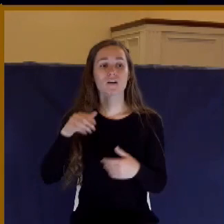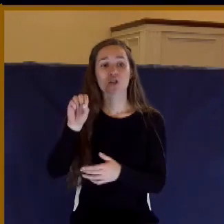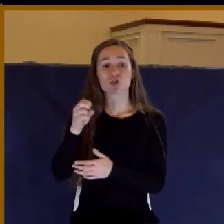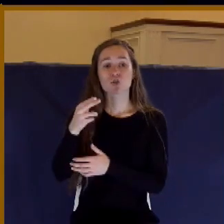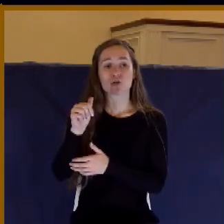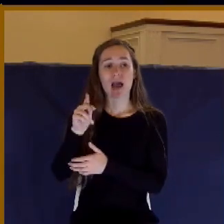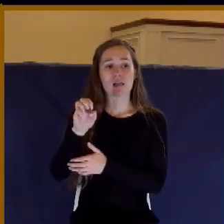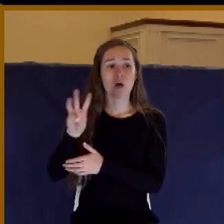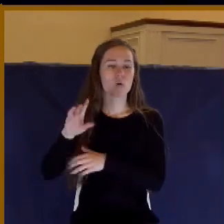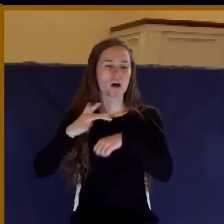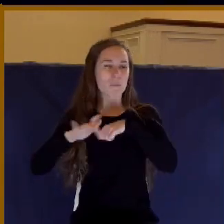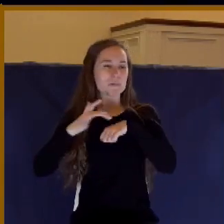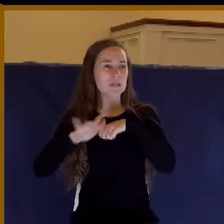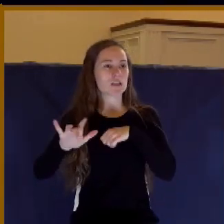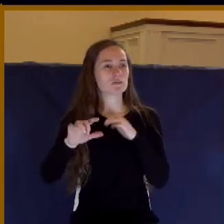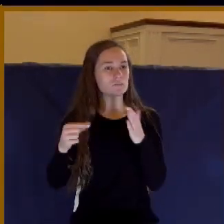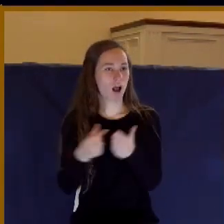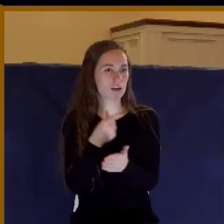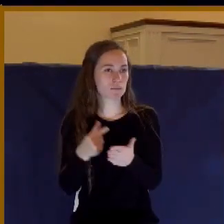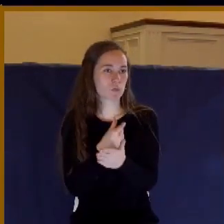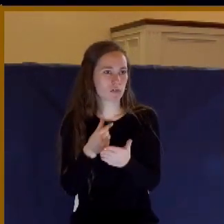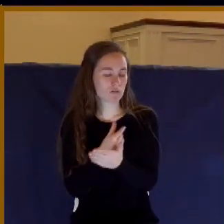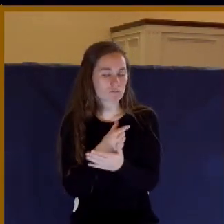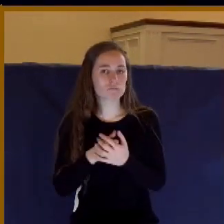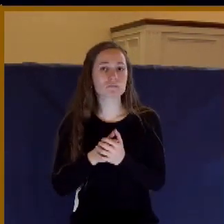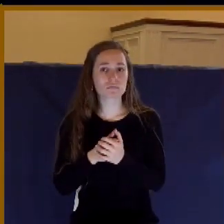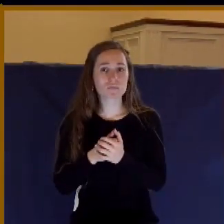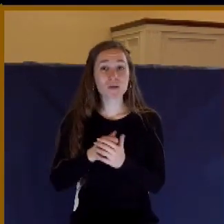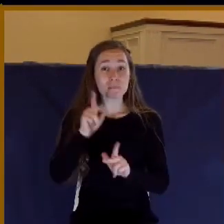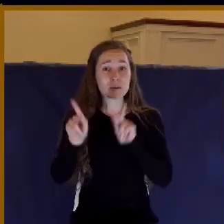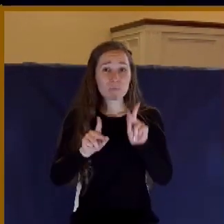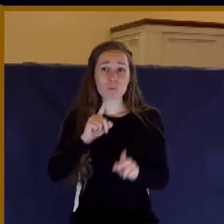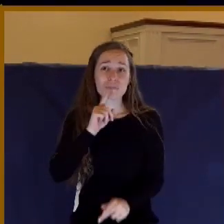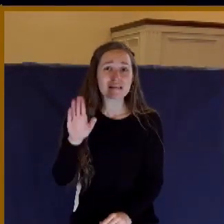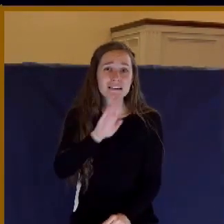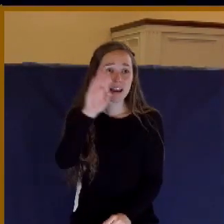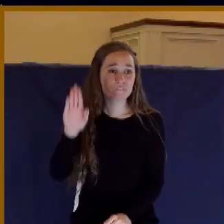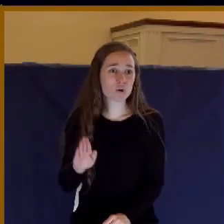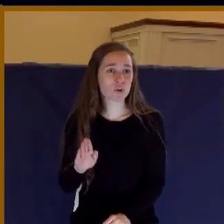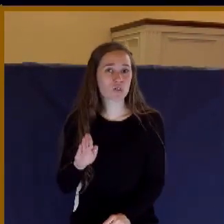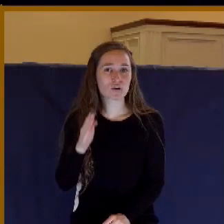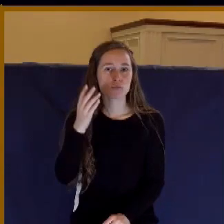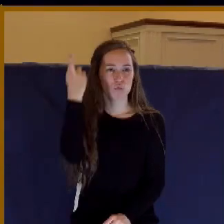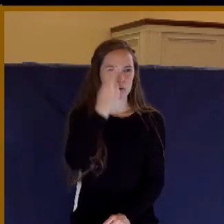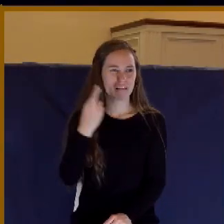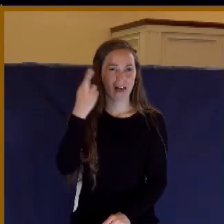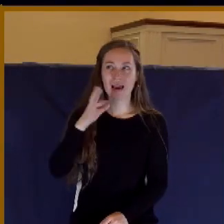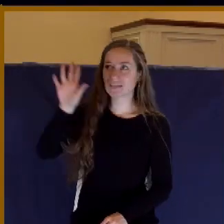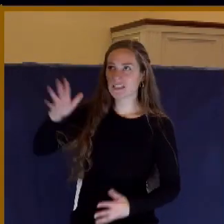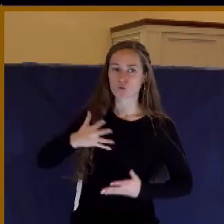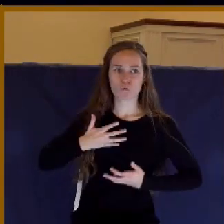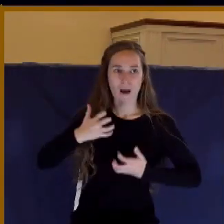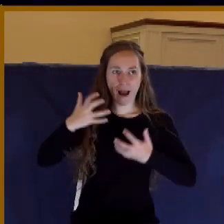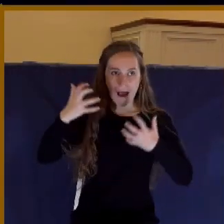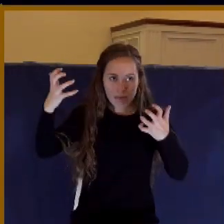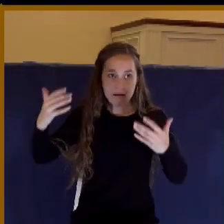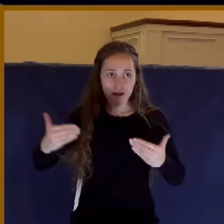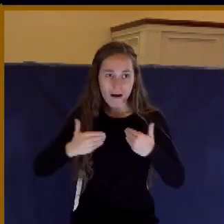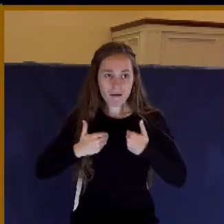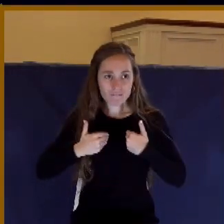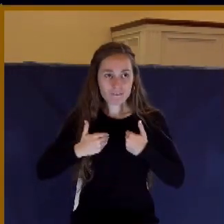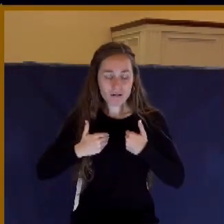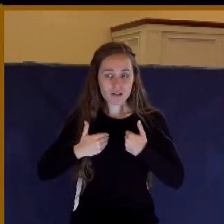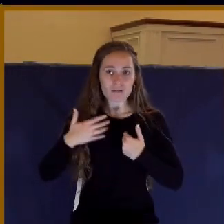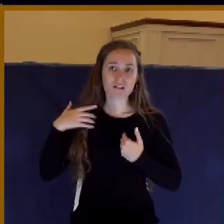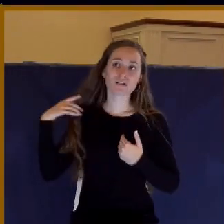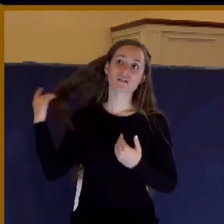are never really confronted with the holy God. They're never really confronted with the fact that the wrath of God abides on them because they